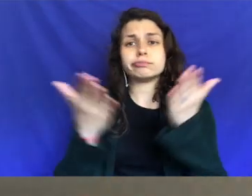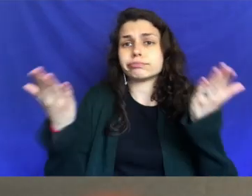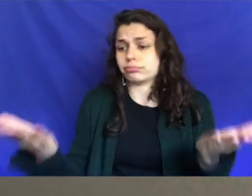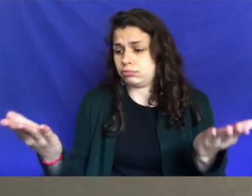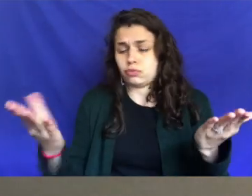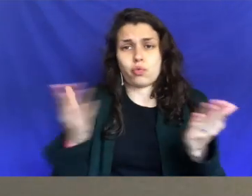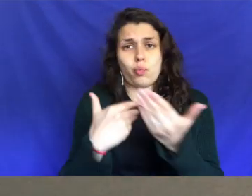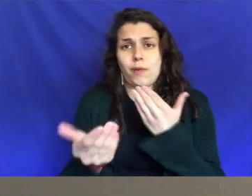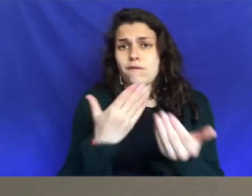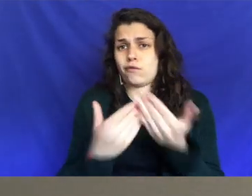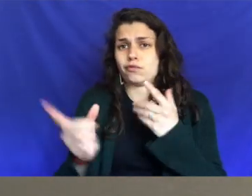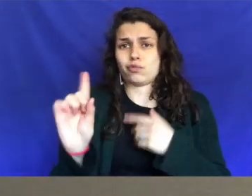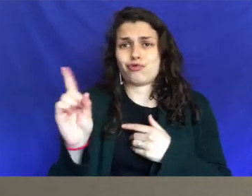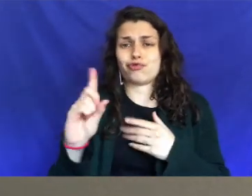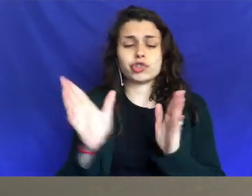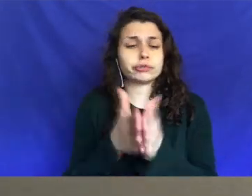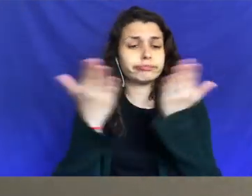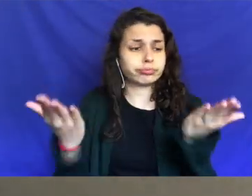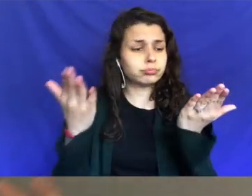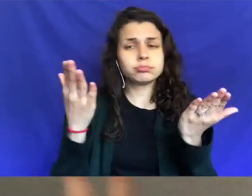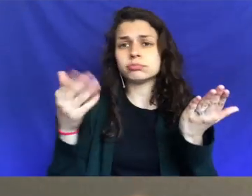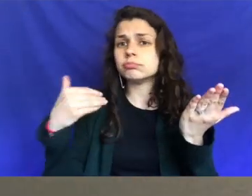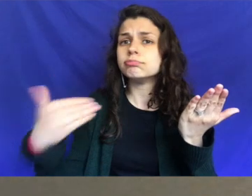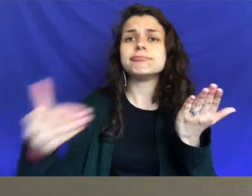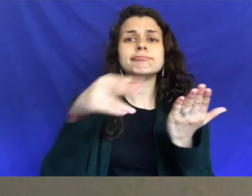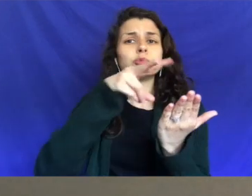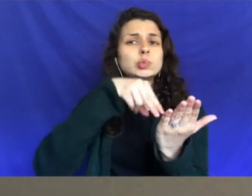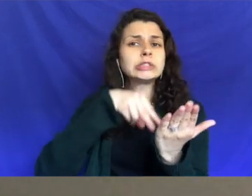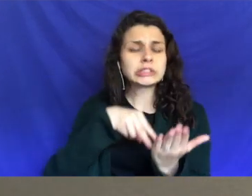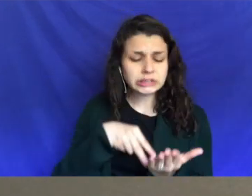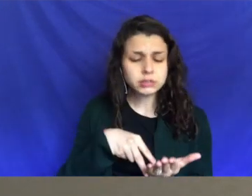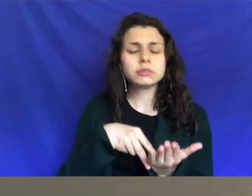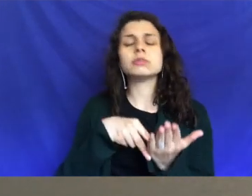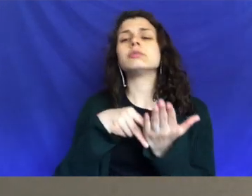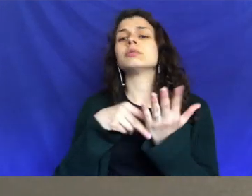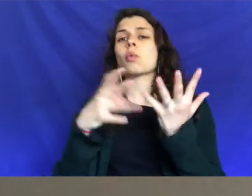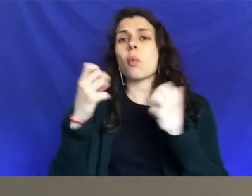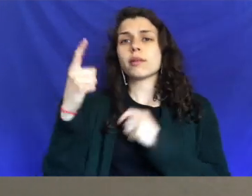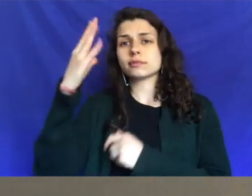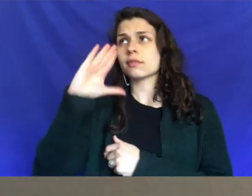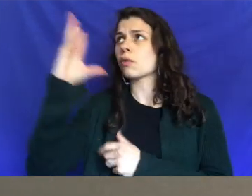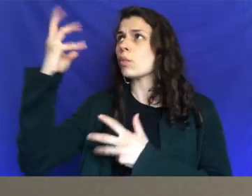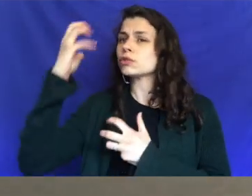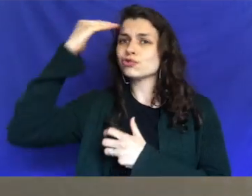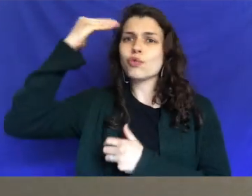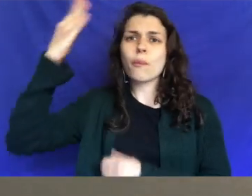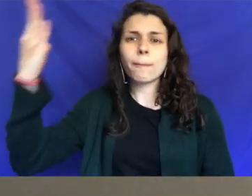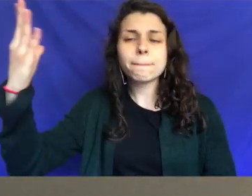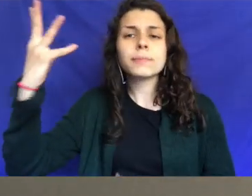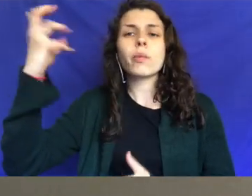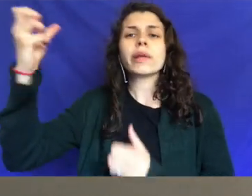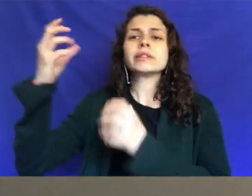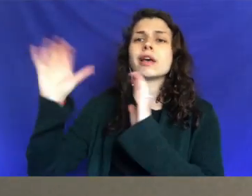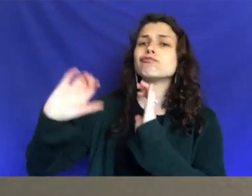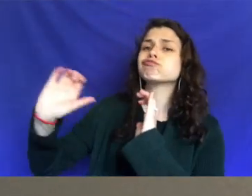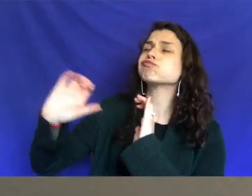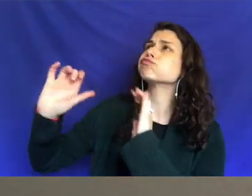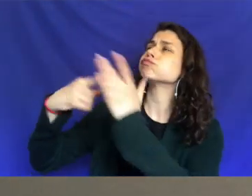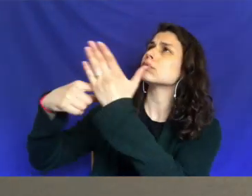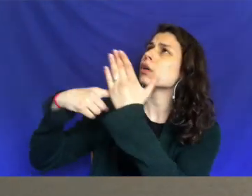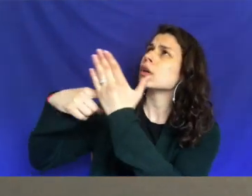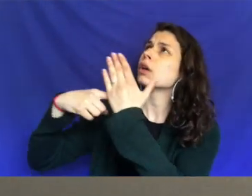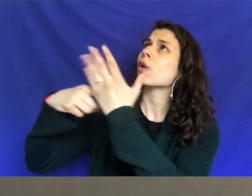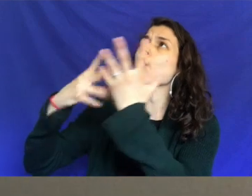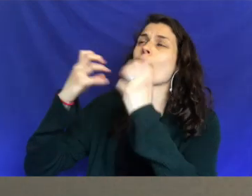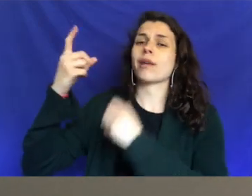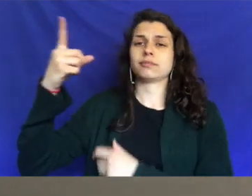pick a book and start reading it guys. He just wants that you, to get to know him guys. Um, he wants us to talk to him and he wants us to learn from him guys.